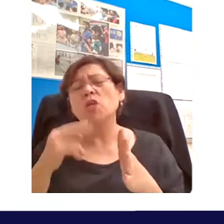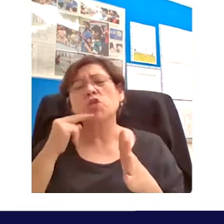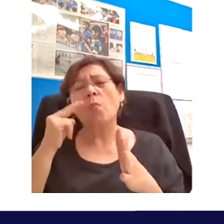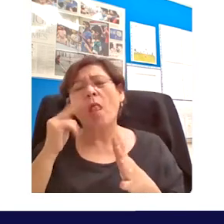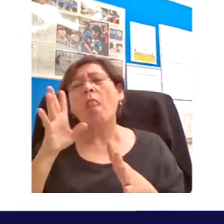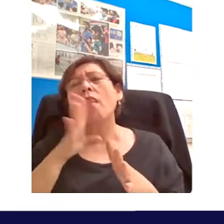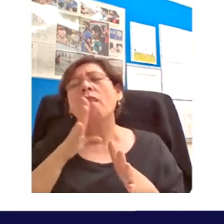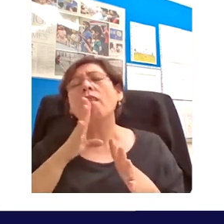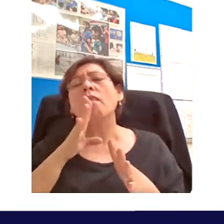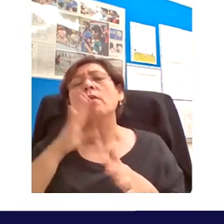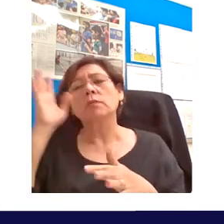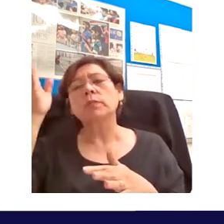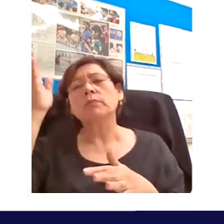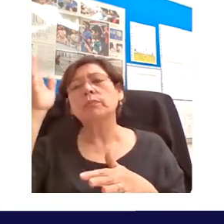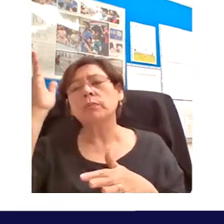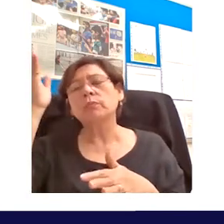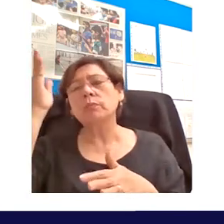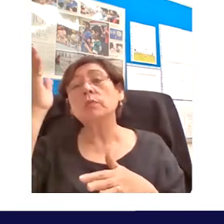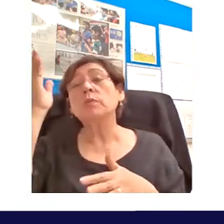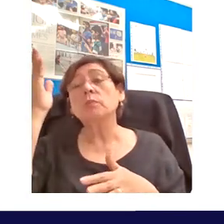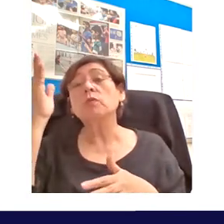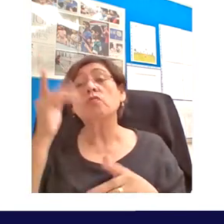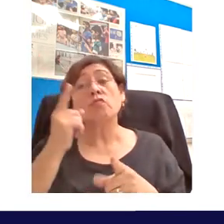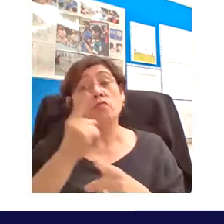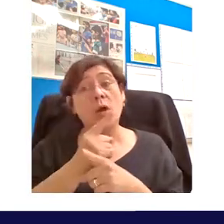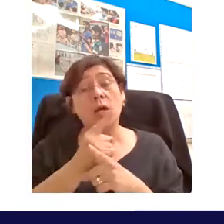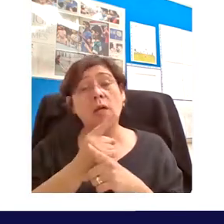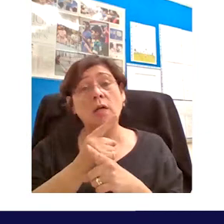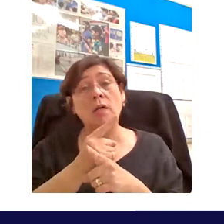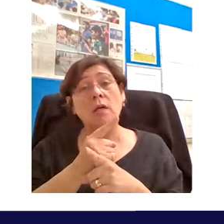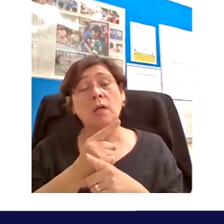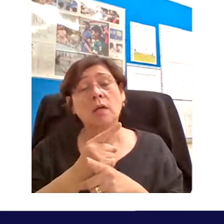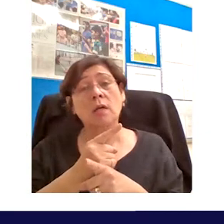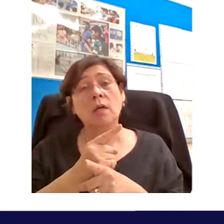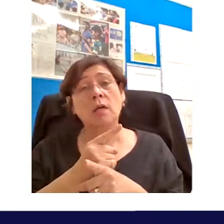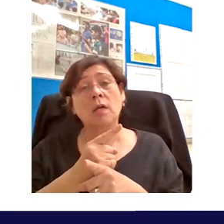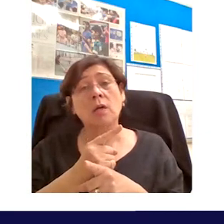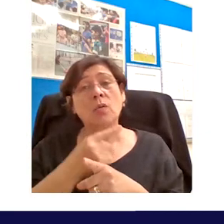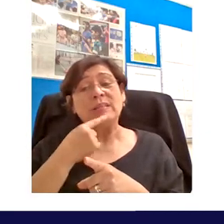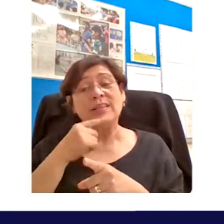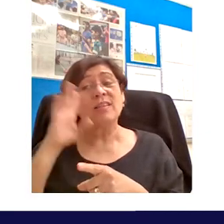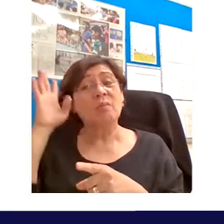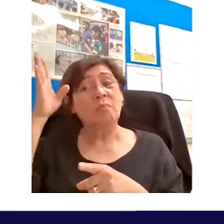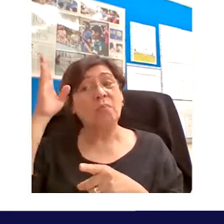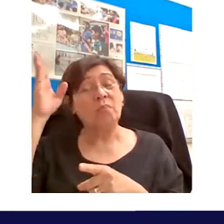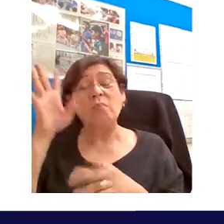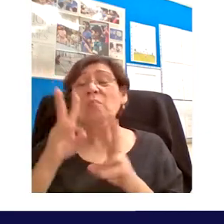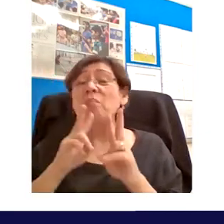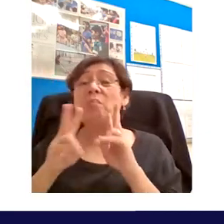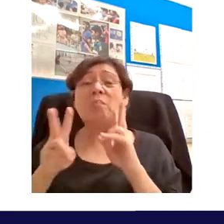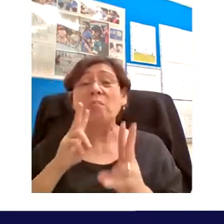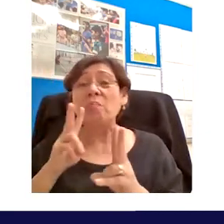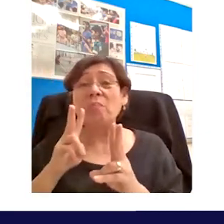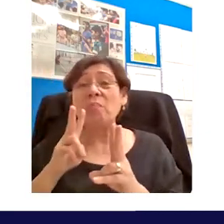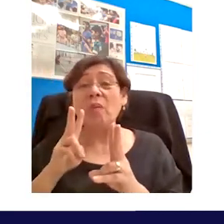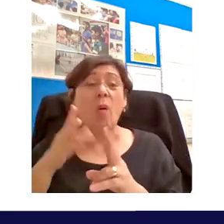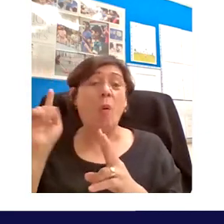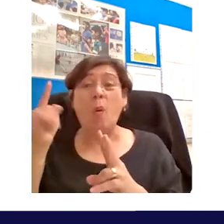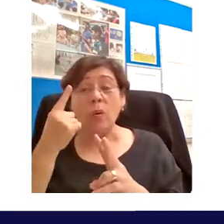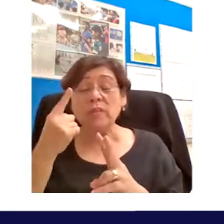hundreds of years. That's the thing that we that we can no longer um uh you know re-access uh and study.